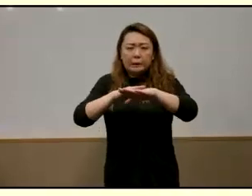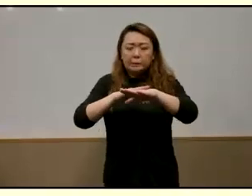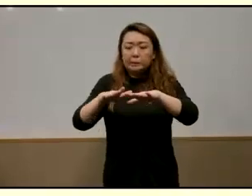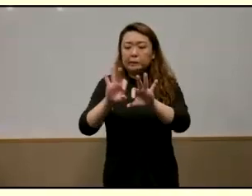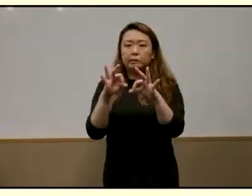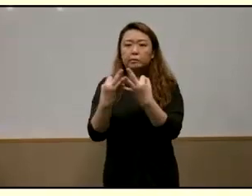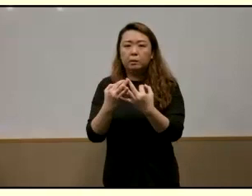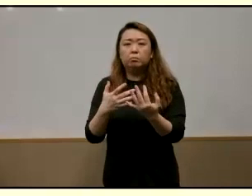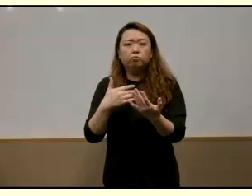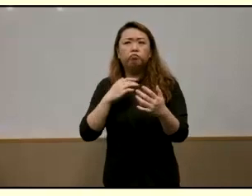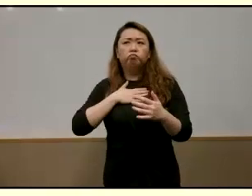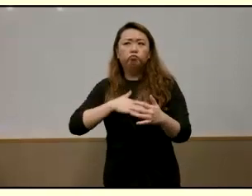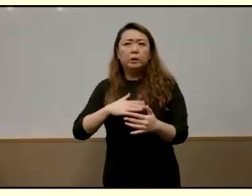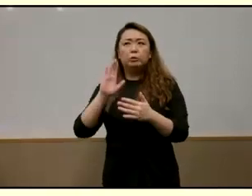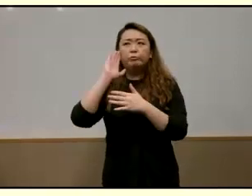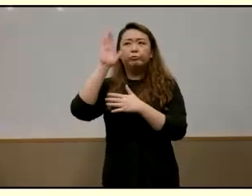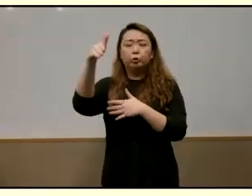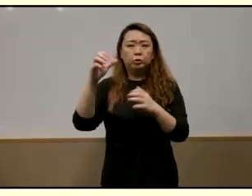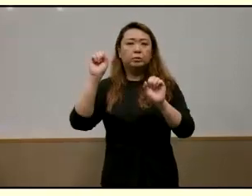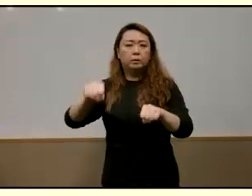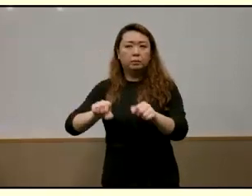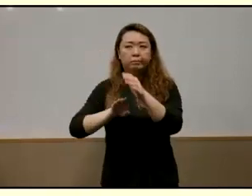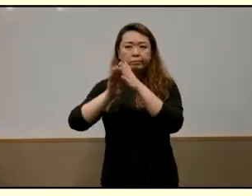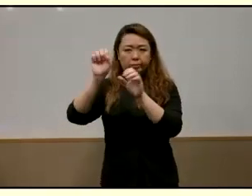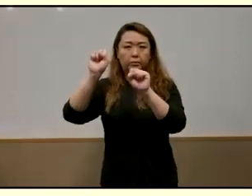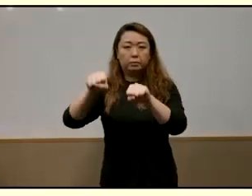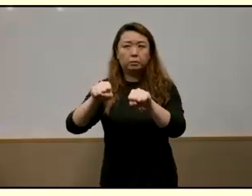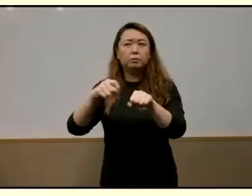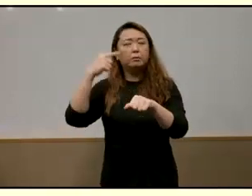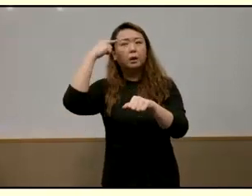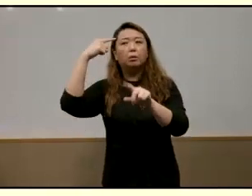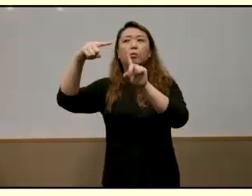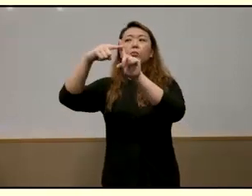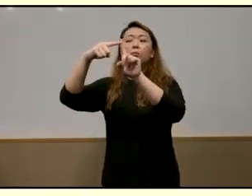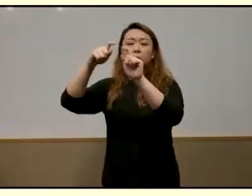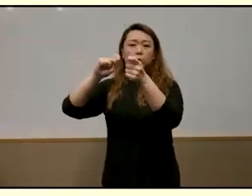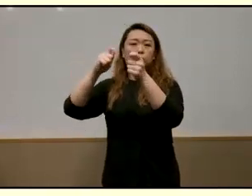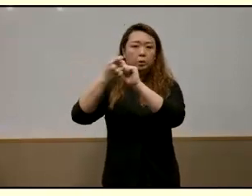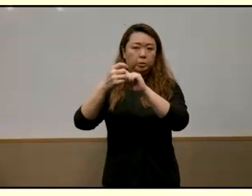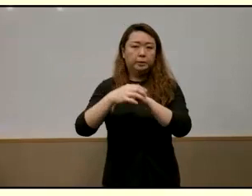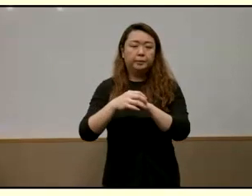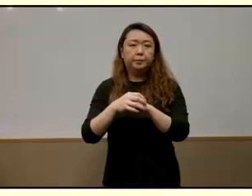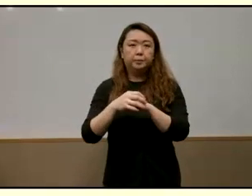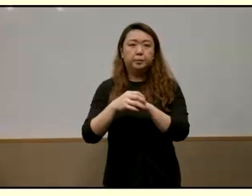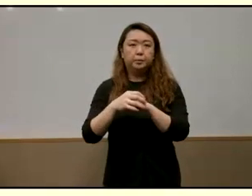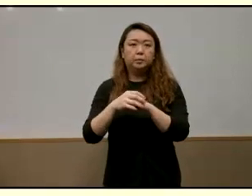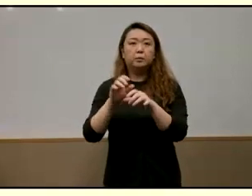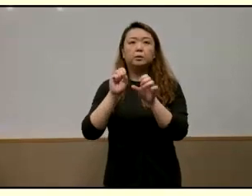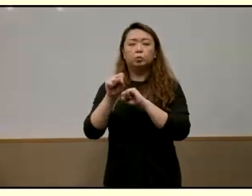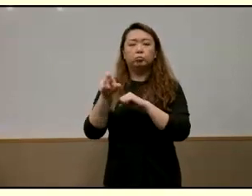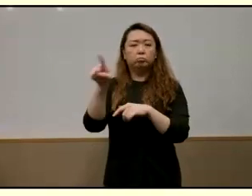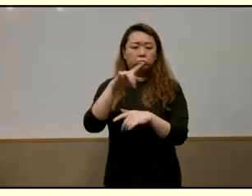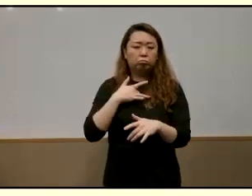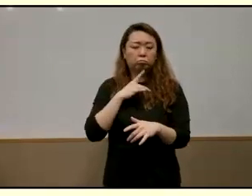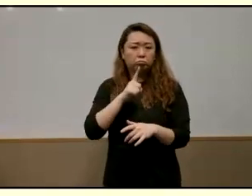aspirations they described the potential of education as immensely positive and transformative for their life chances and future success so they really really